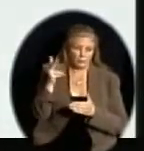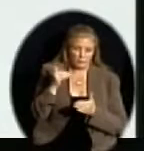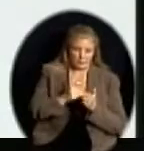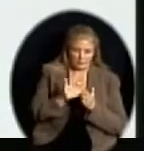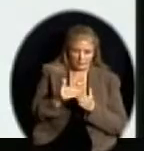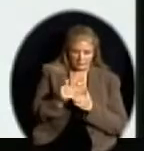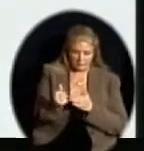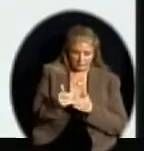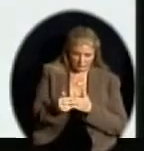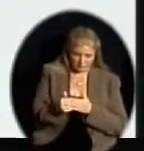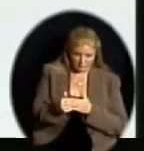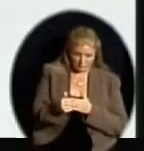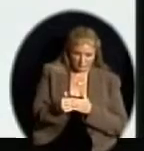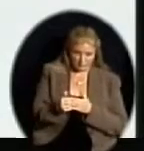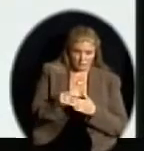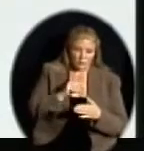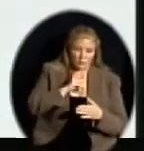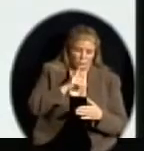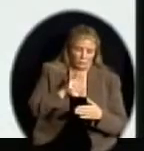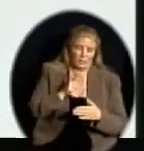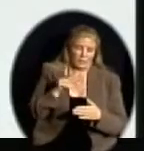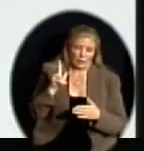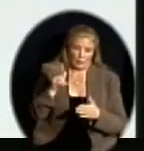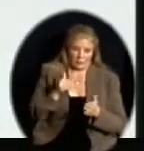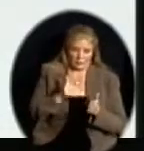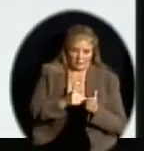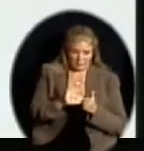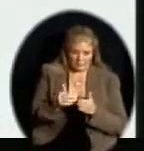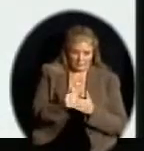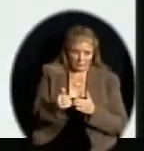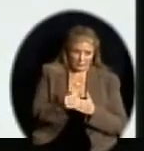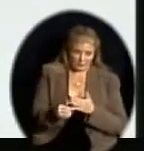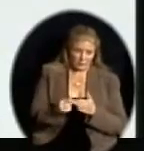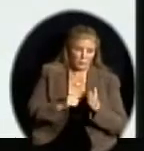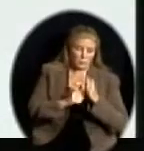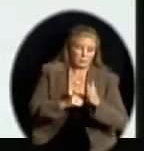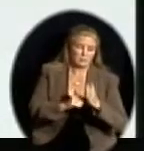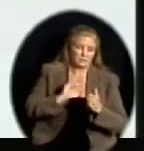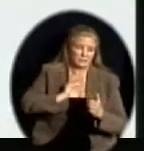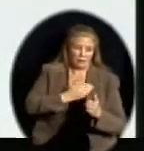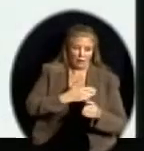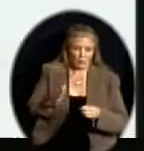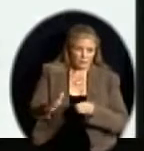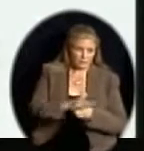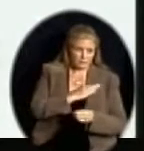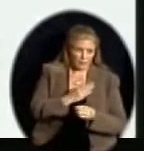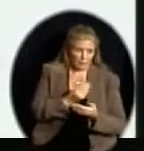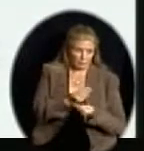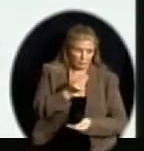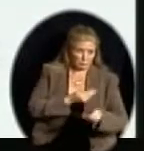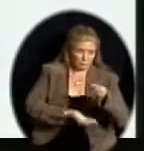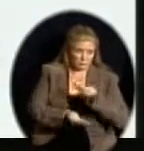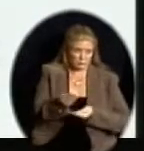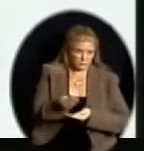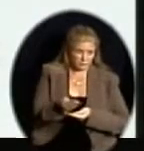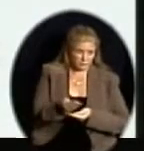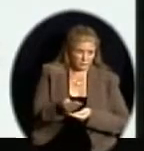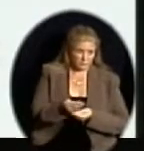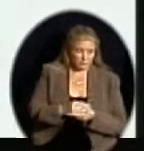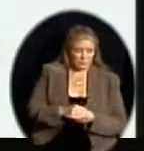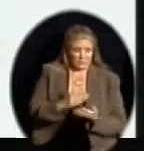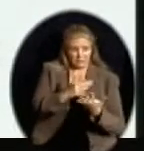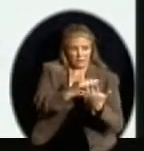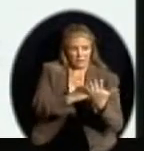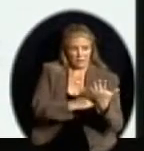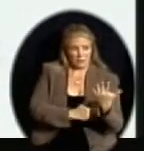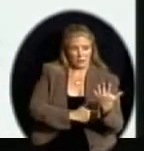million represents what our entire budget was the year before in order to accomplish some of these upgrades. These are a listing